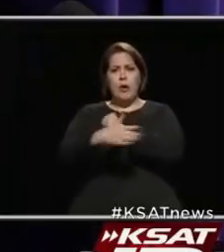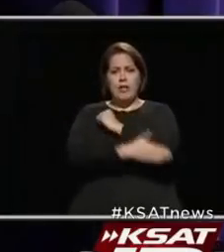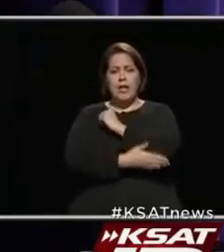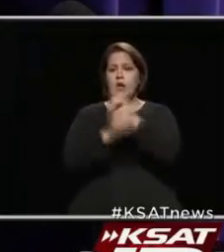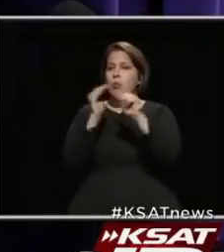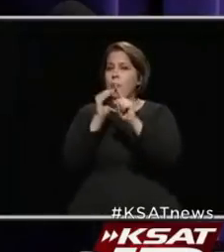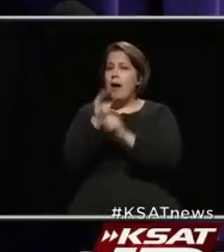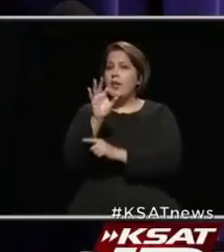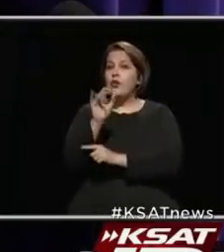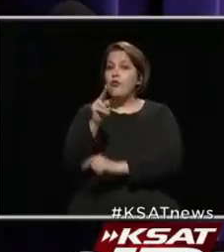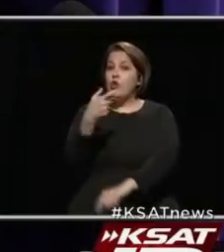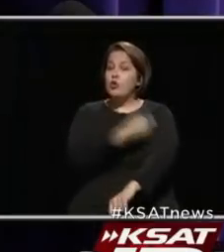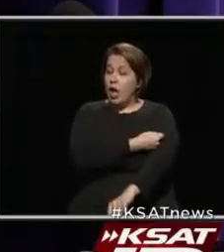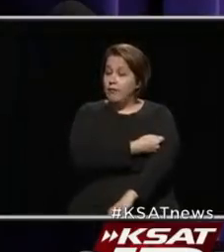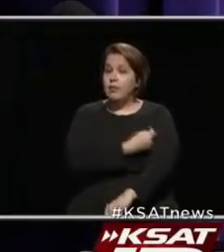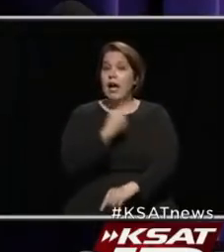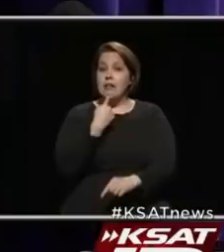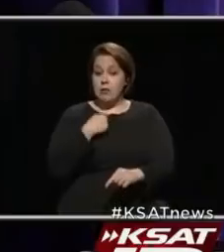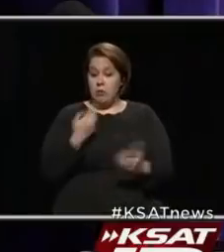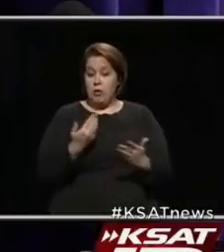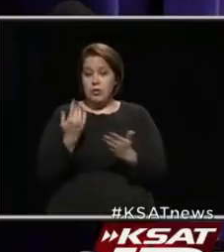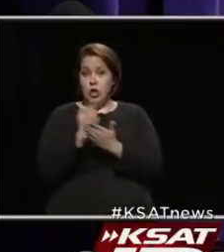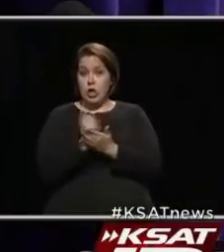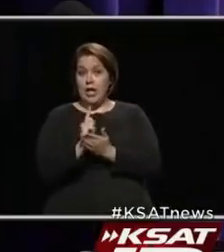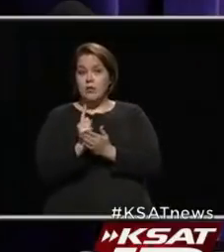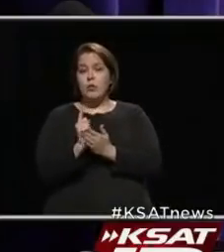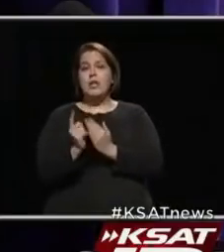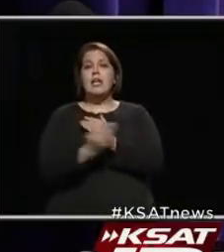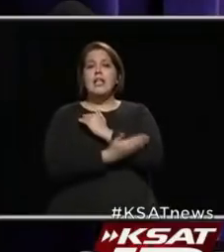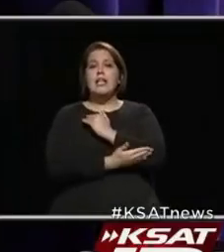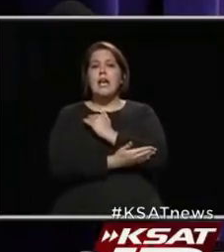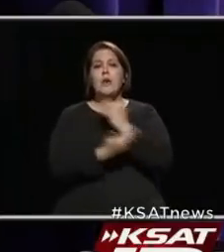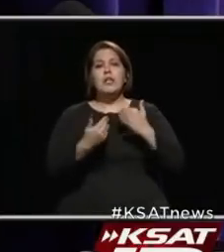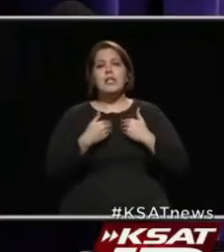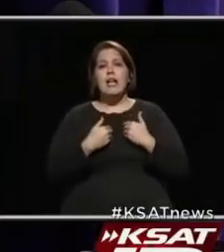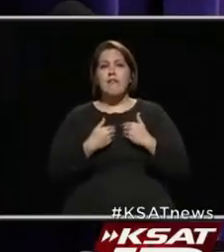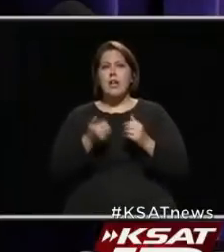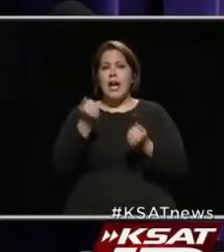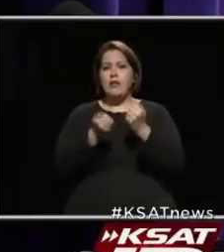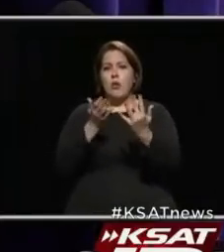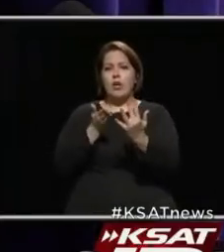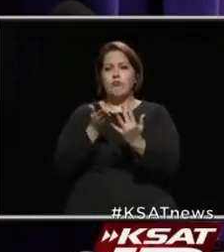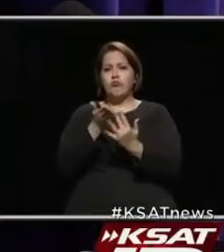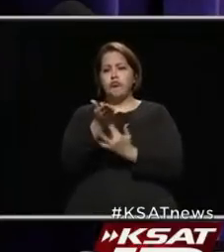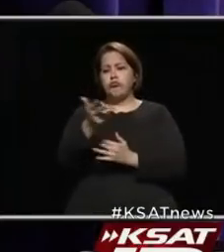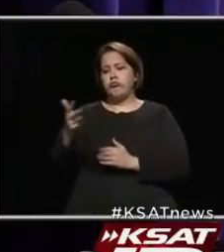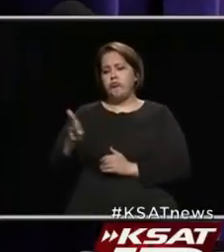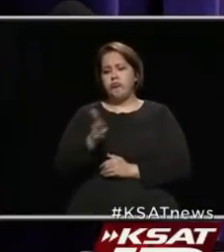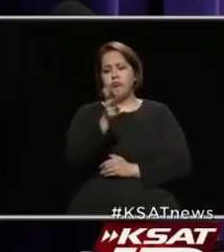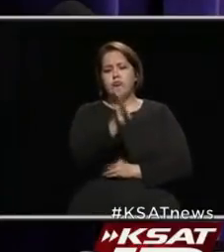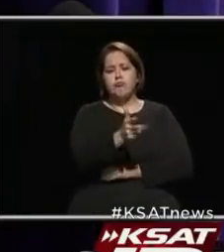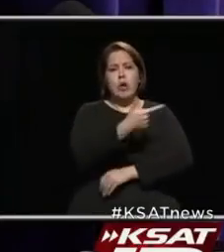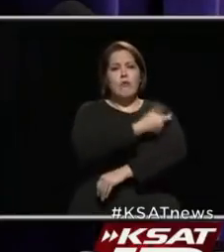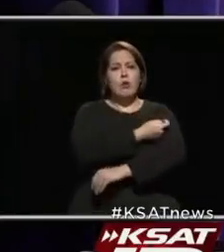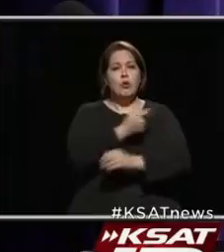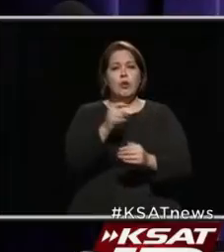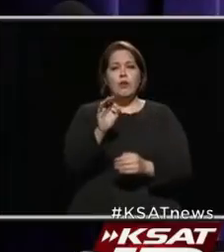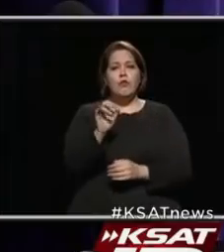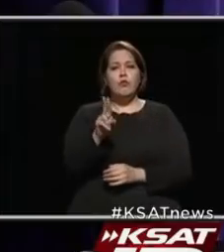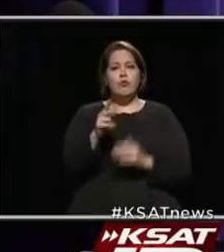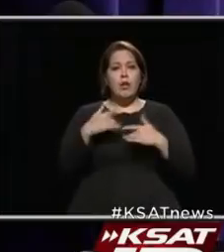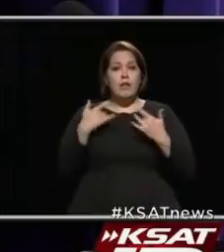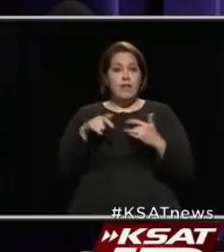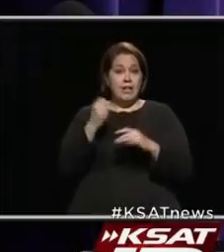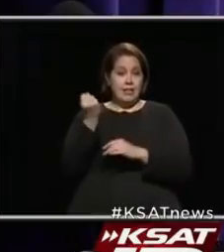your flu shots. I mentioned last time I was here last week, the county is co-hosting a drive-through flu shot event this Saturday.